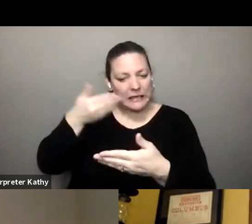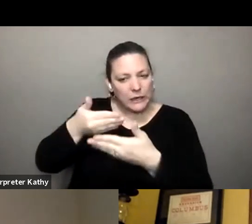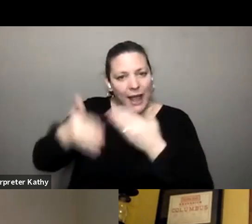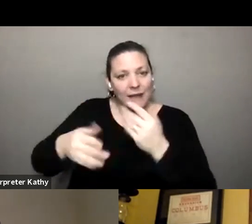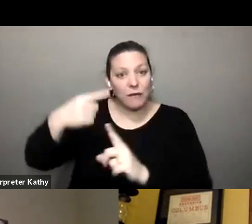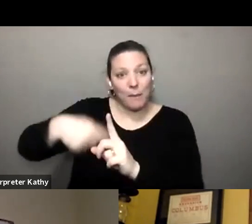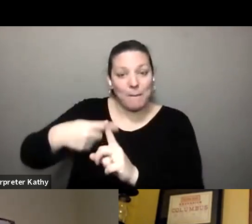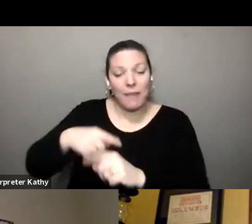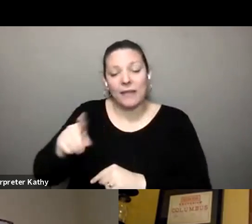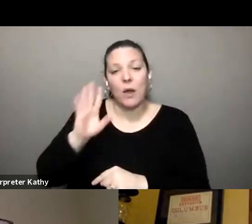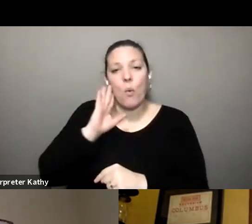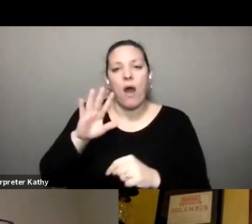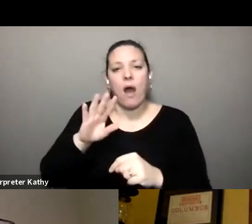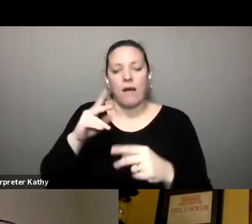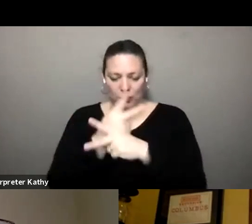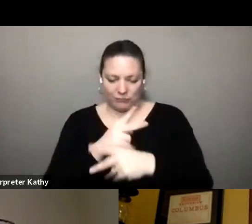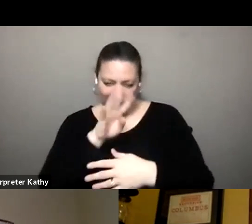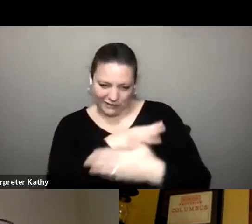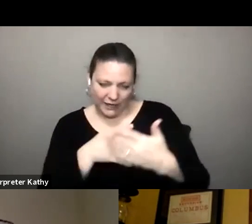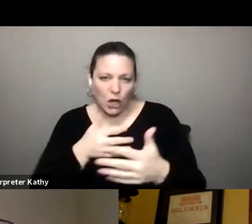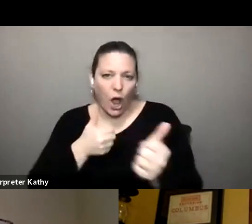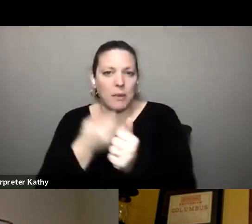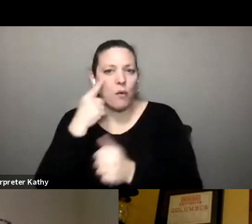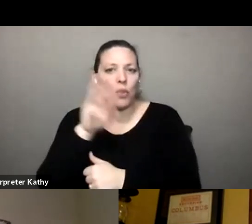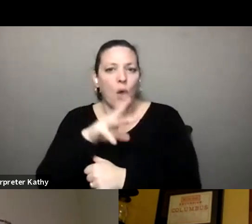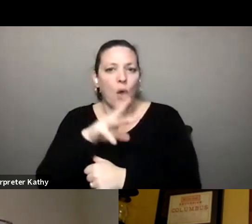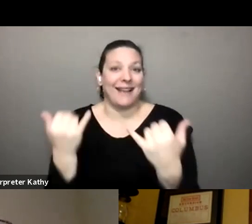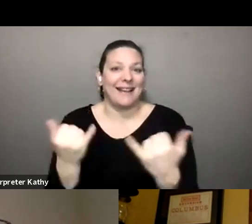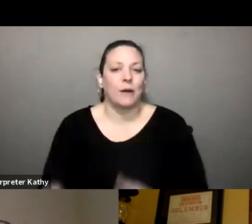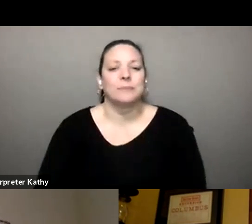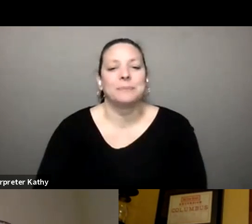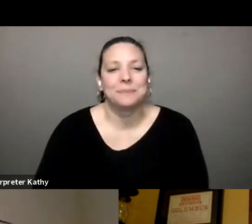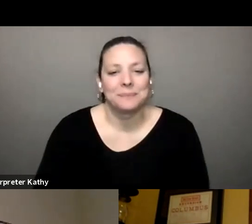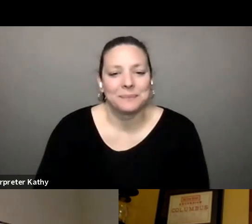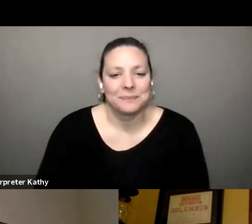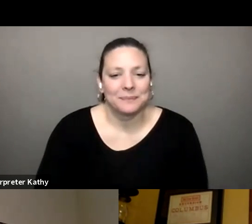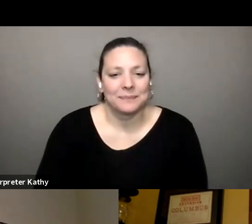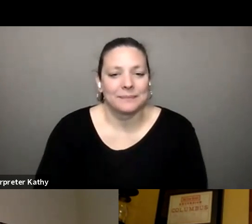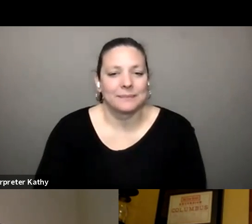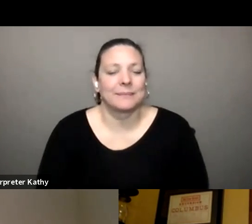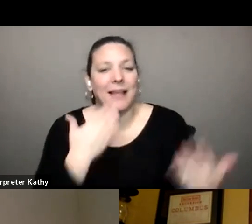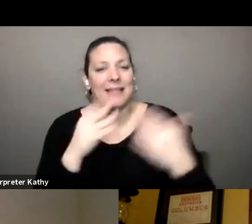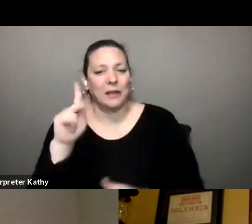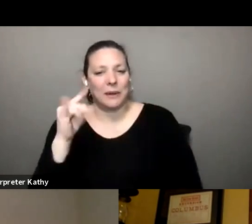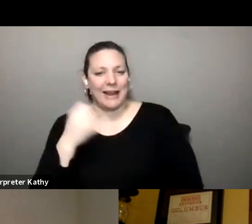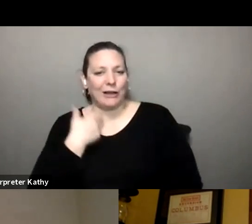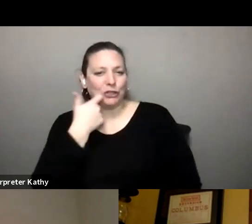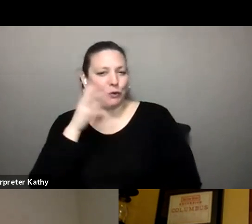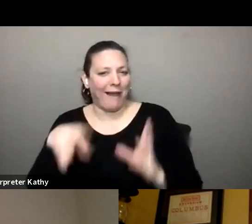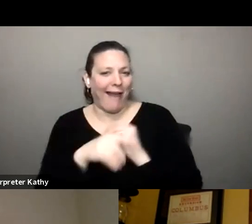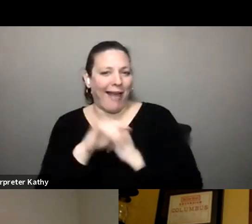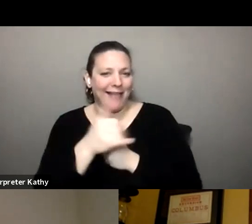working on schedules and updates to their website now thanks katie i was just going to add that thank you